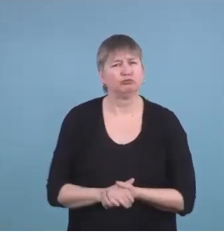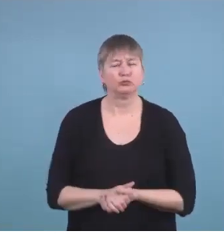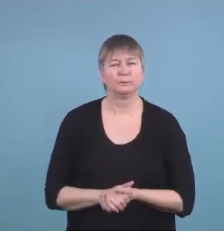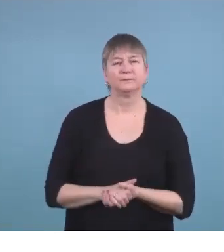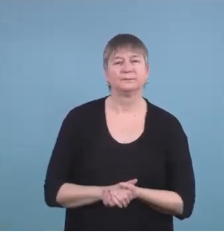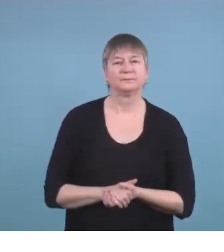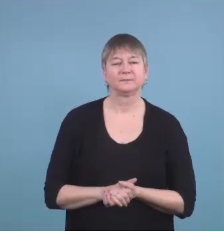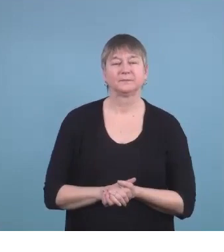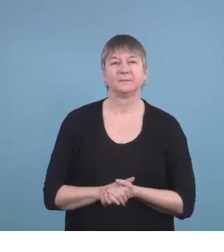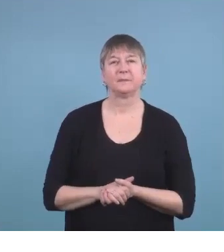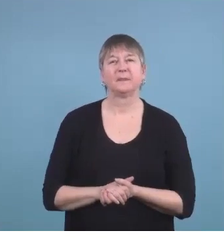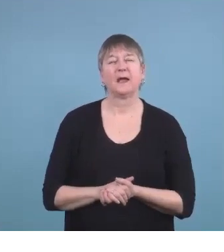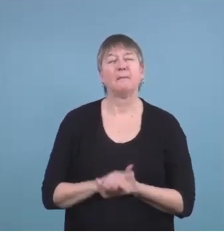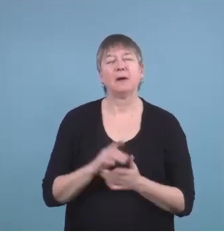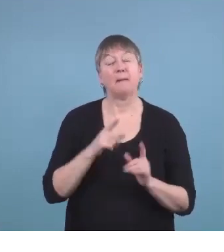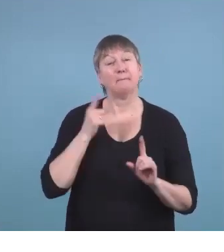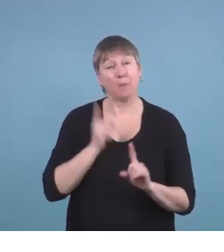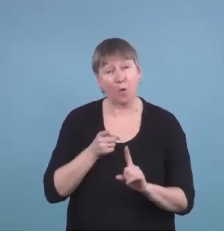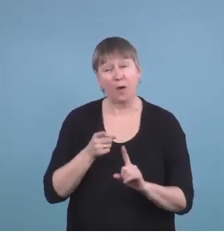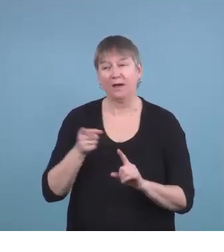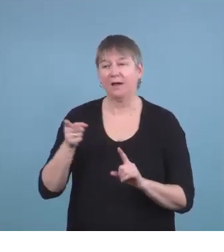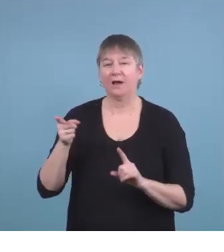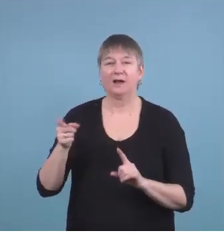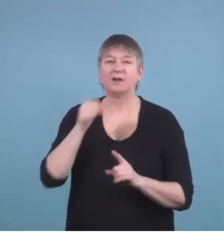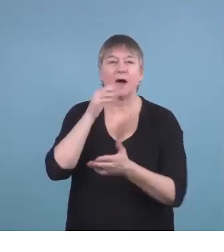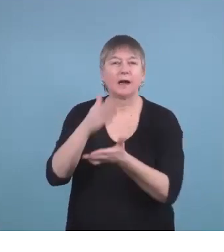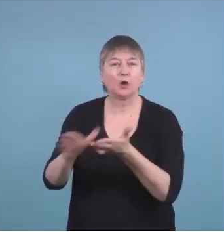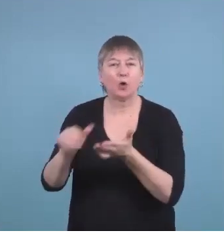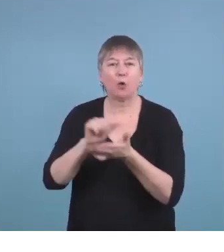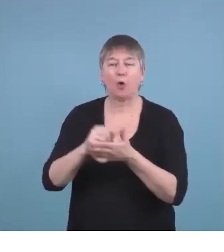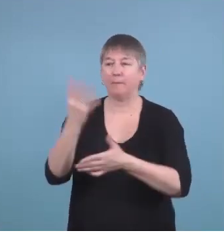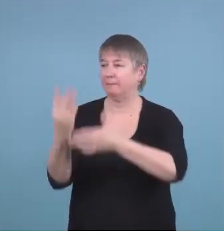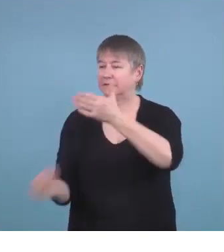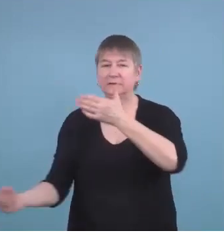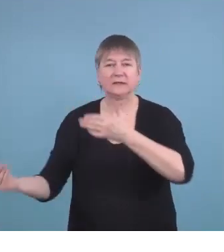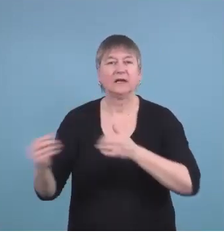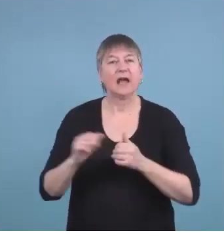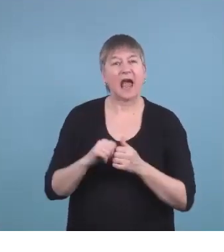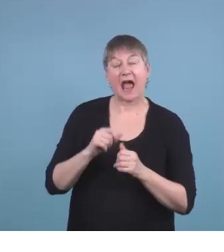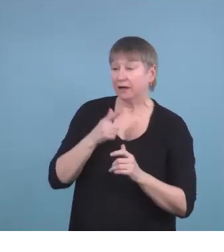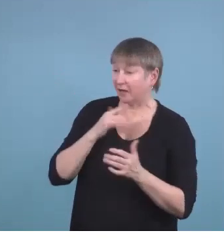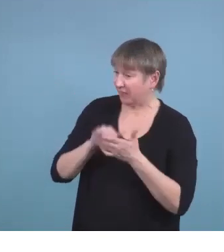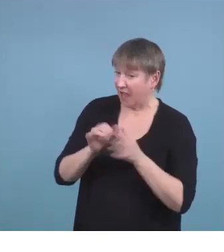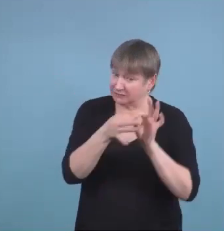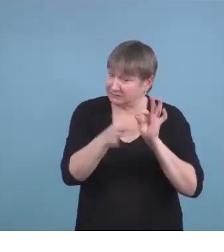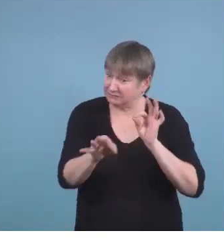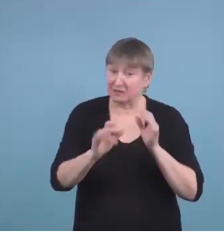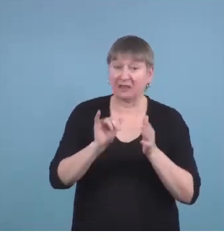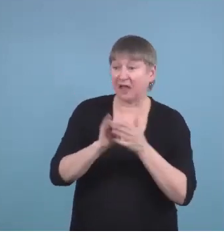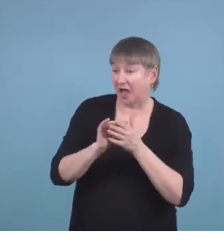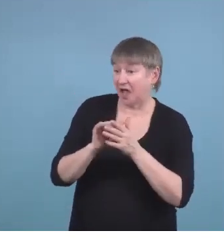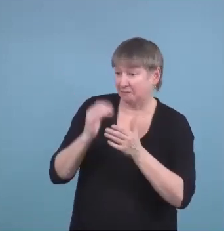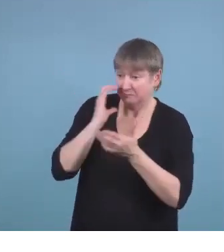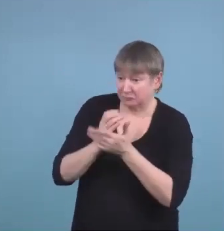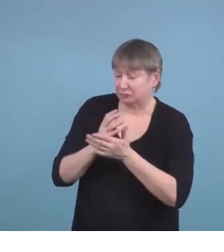But making sure that they're included and it's relevant to their life at this time and that they're not missed out.